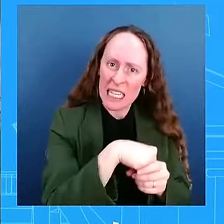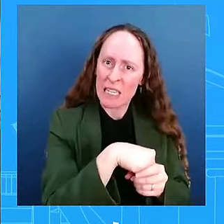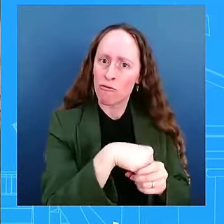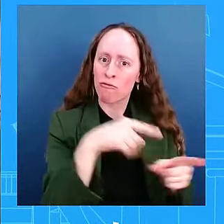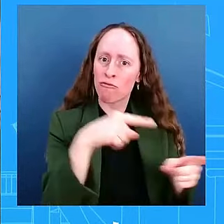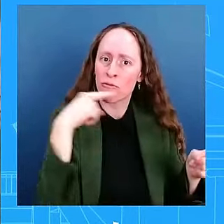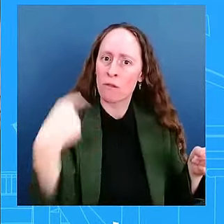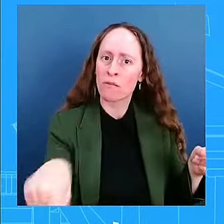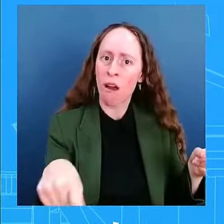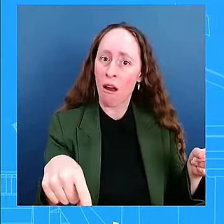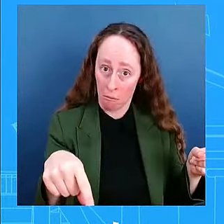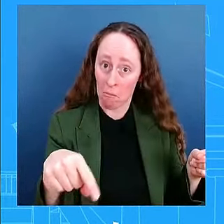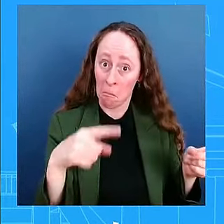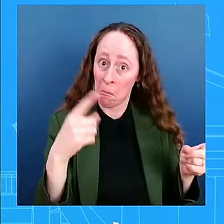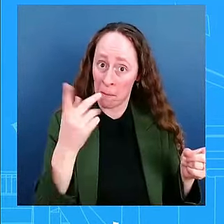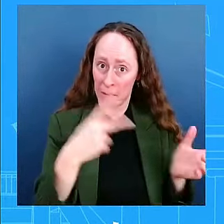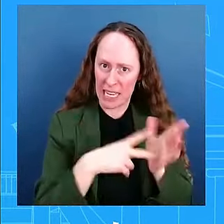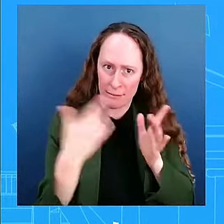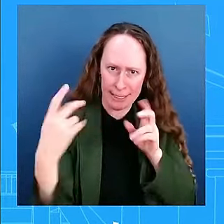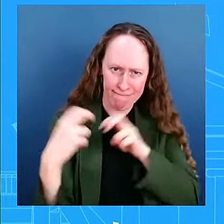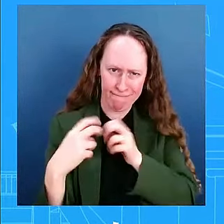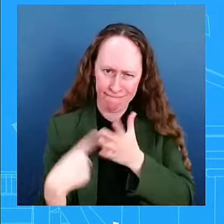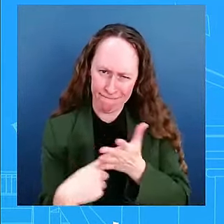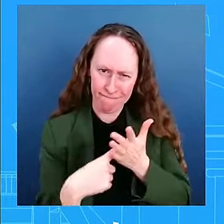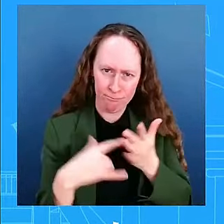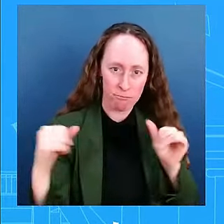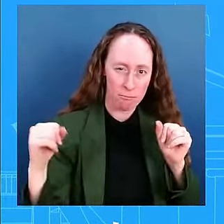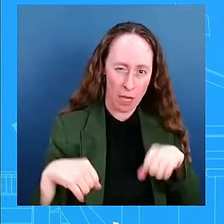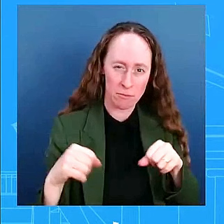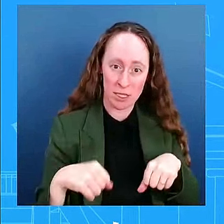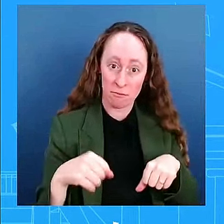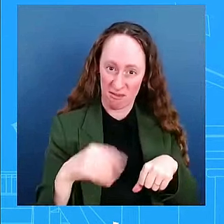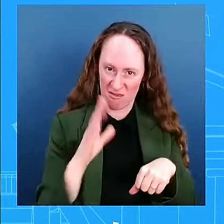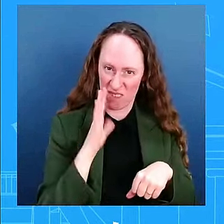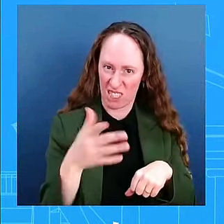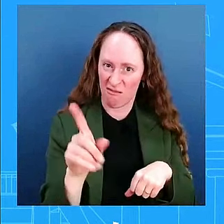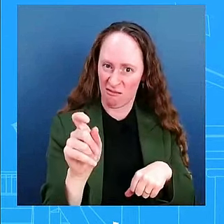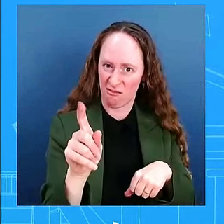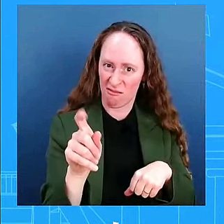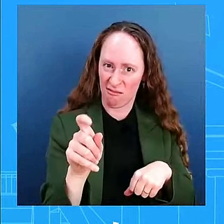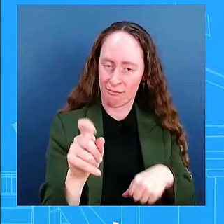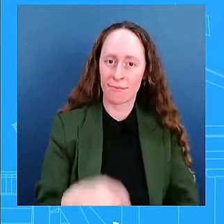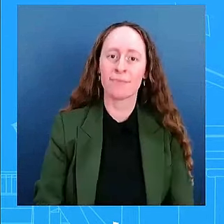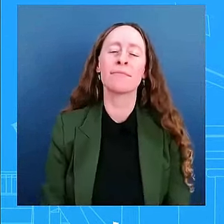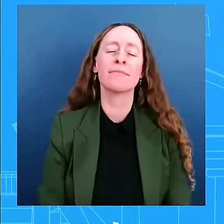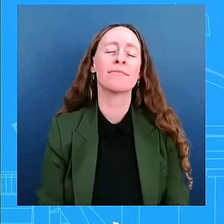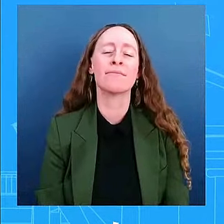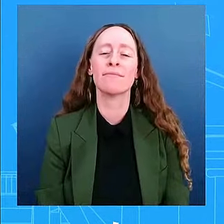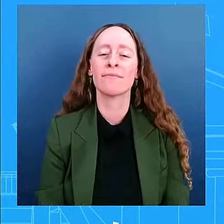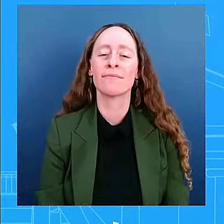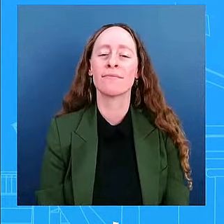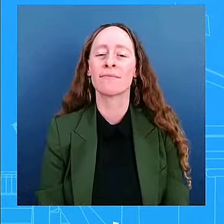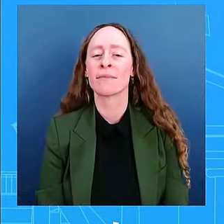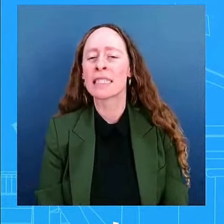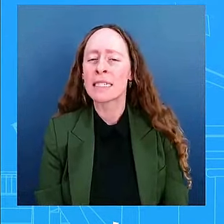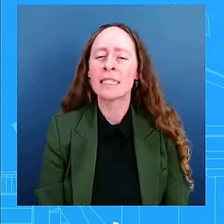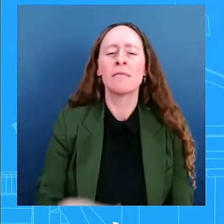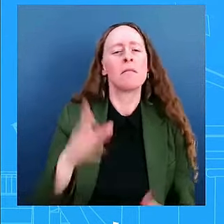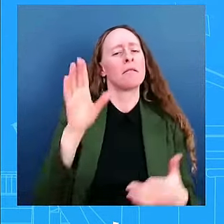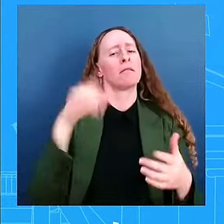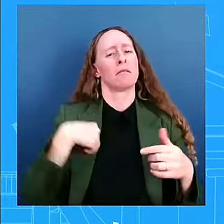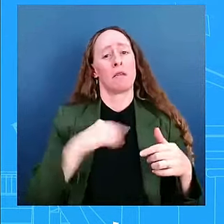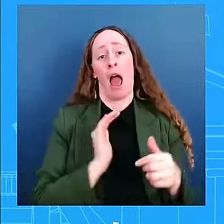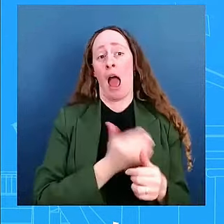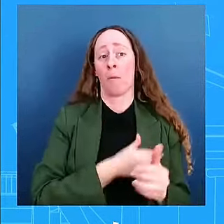made on that? What I will say is, look, the United States policy on that, uh, has not changed. It has not changed.